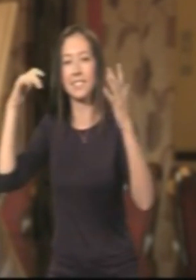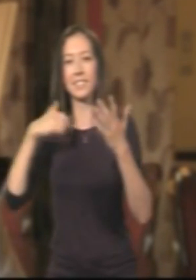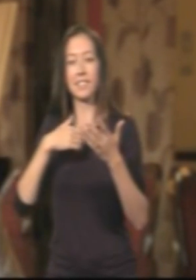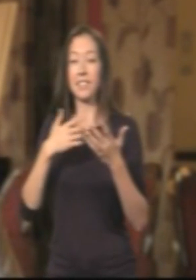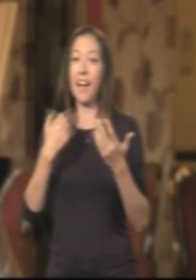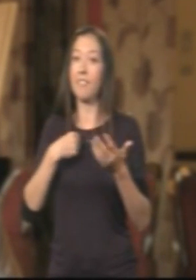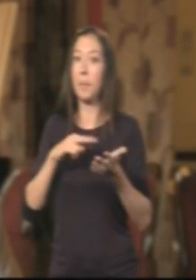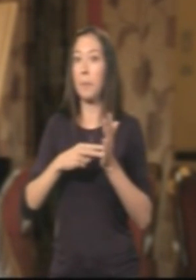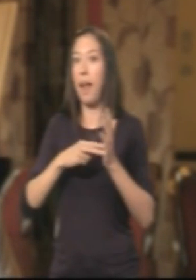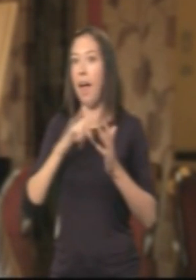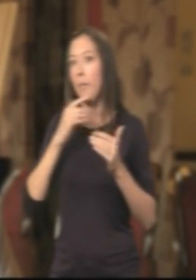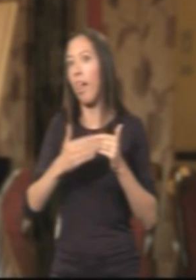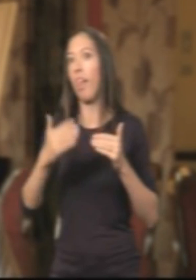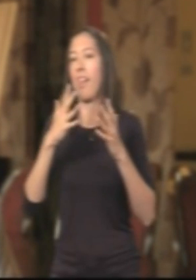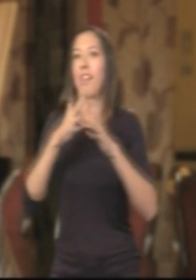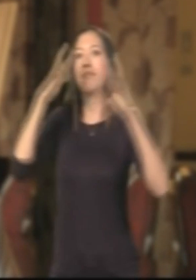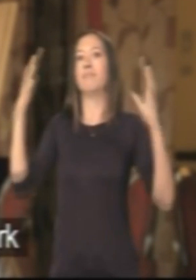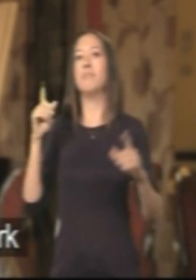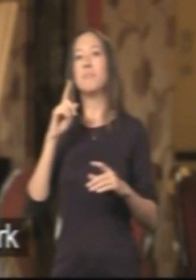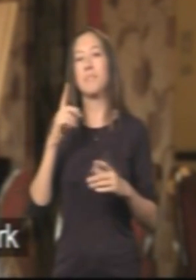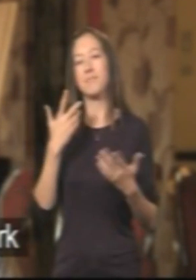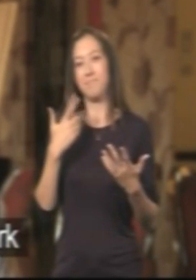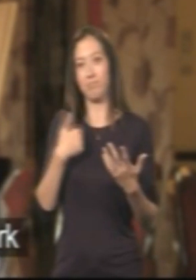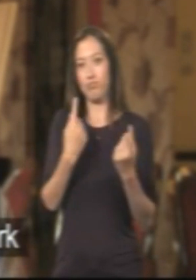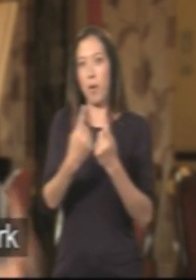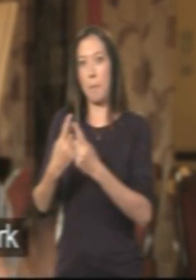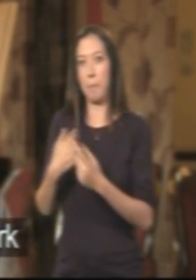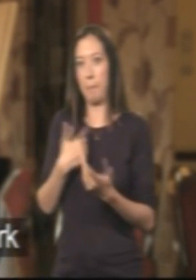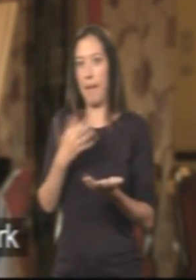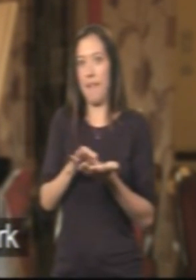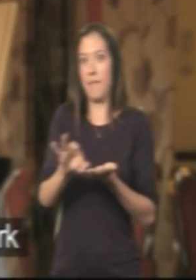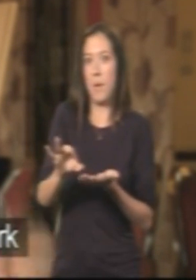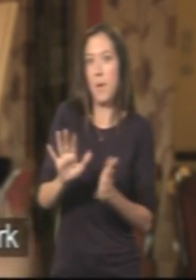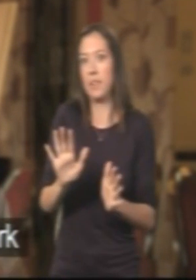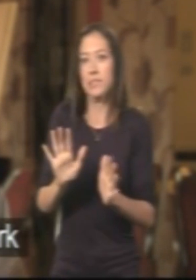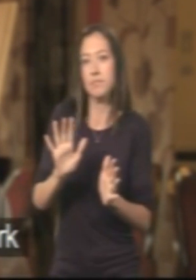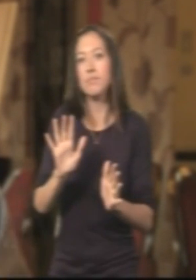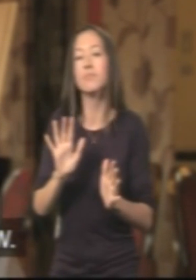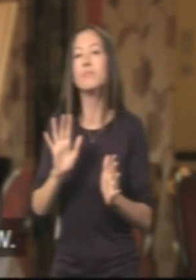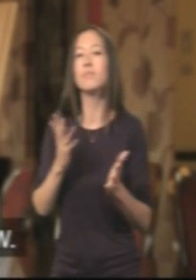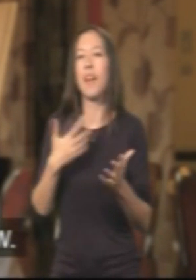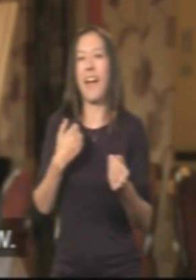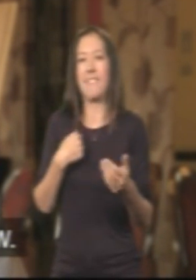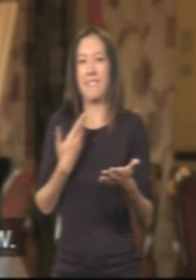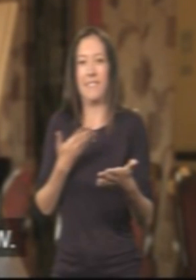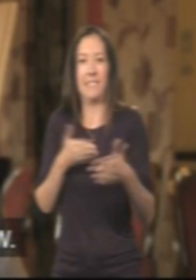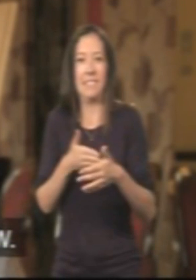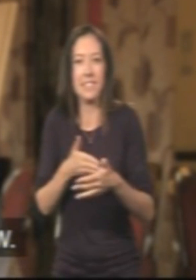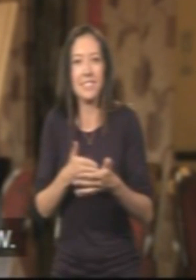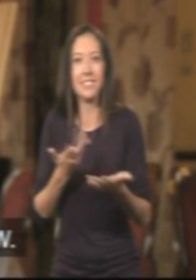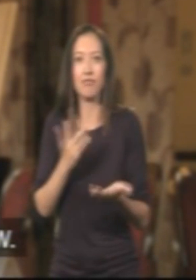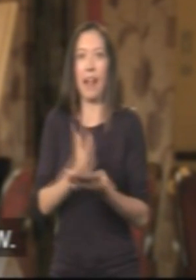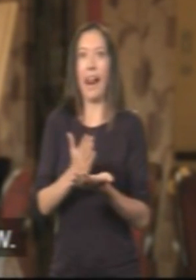are things that maybe I'll imagine. I've got plans to make it bigger, but I can only work with the props that I can